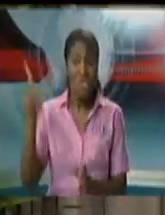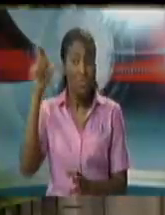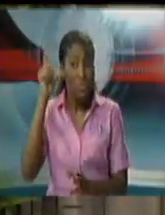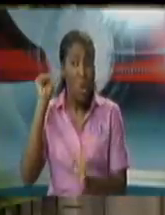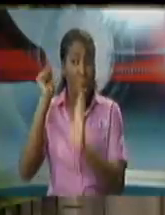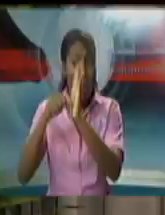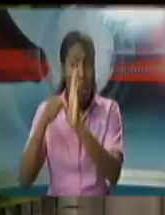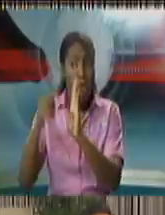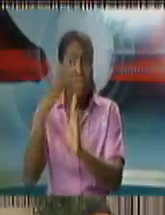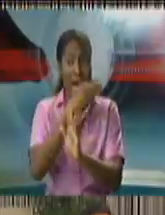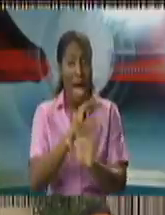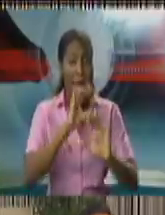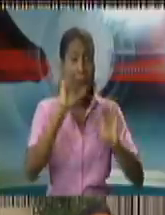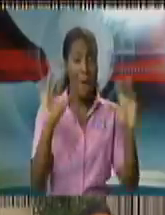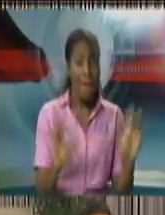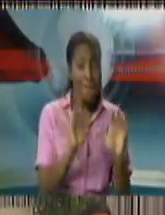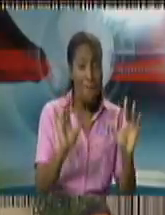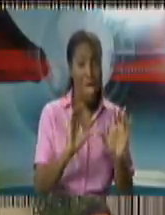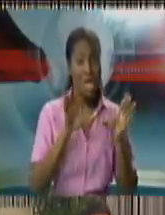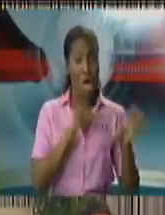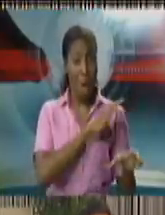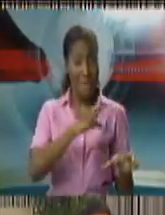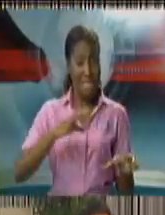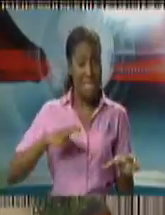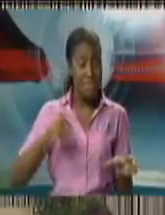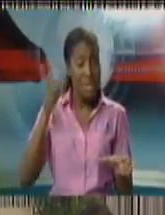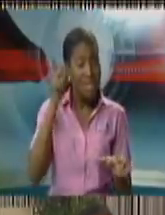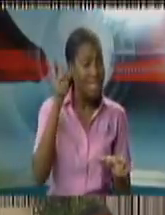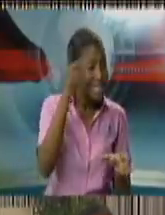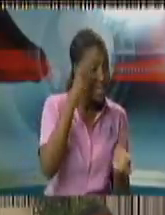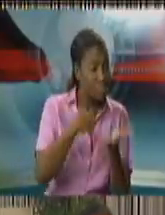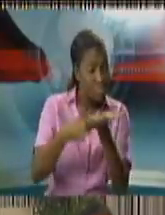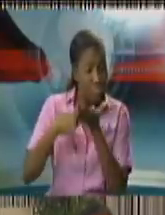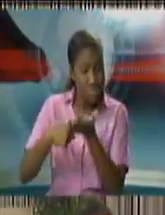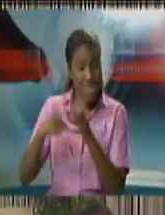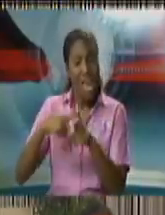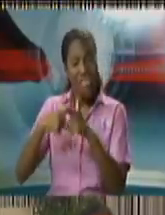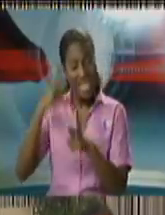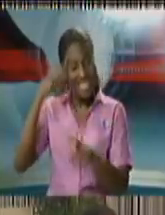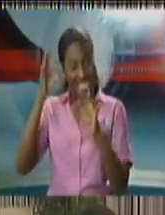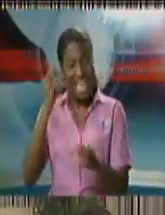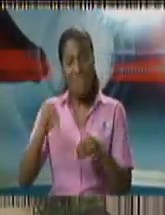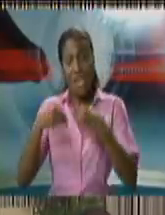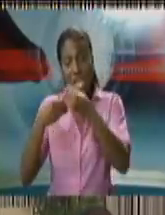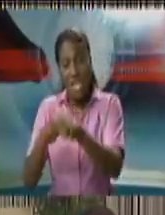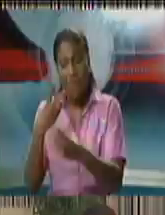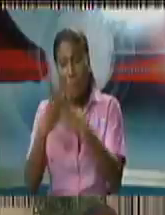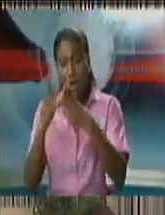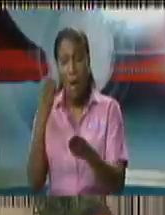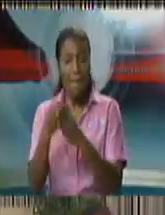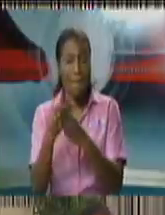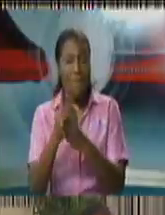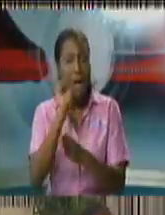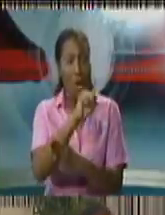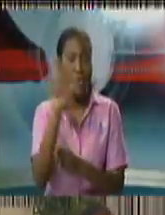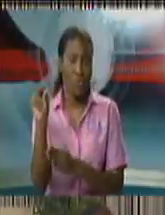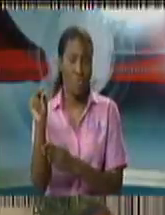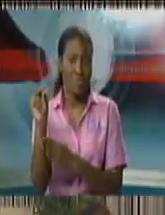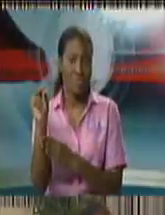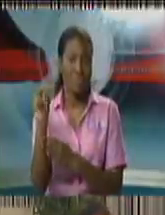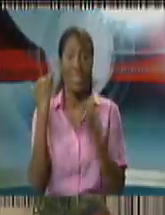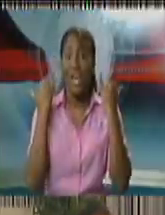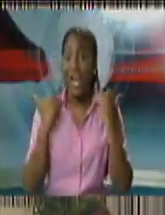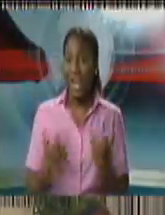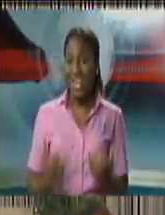okay i mean ag finish answered all the questions yes i hope so okay we go to